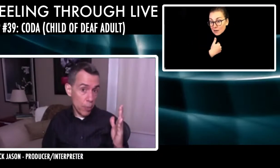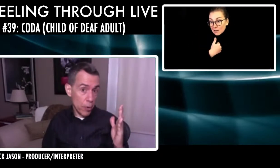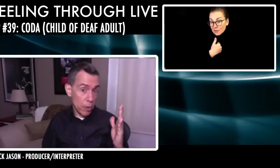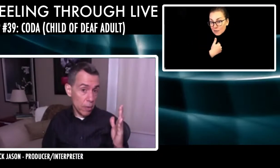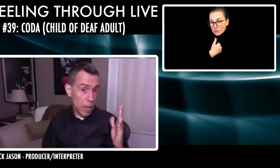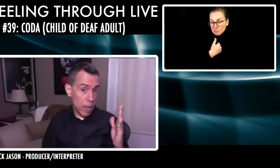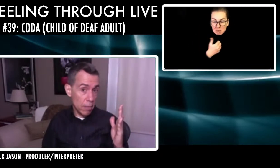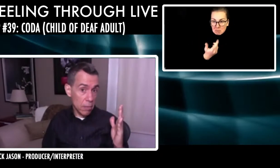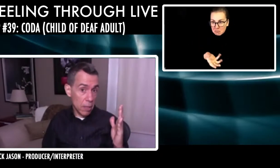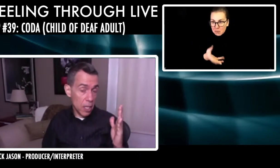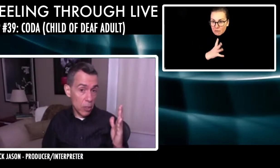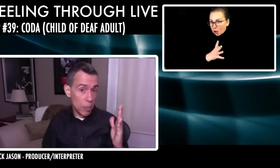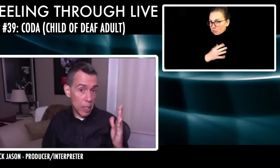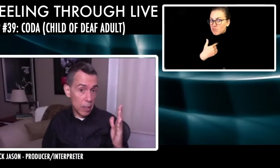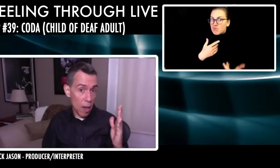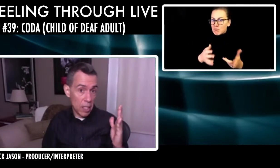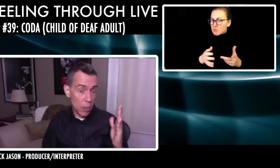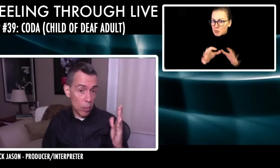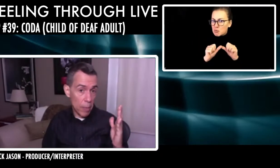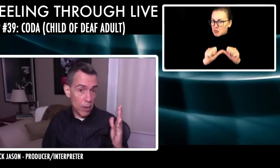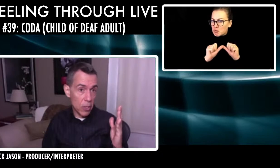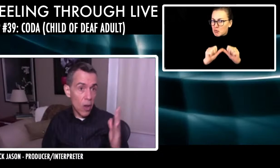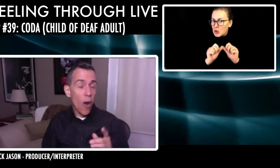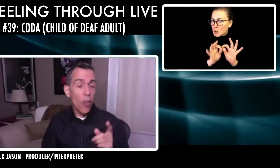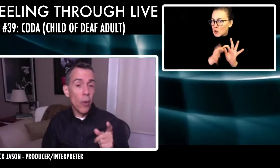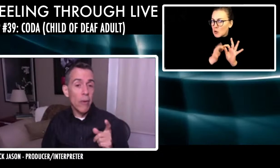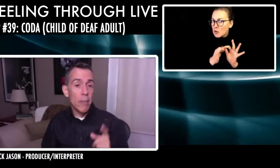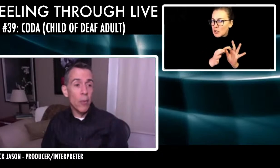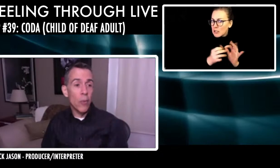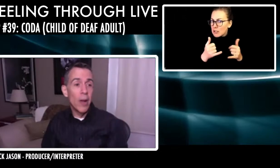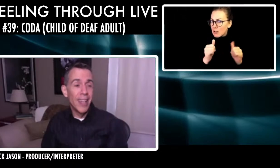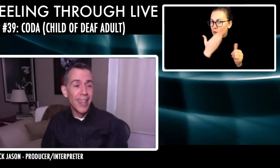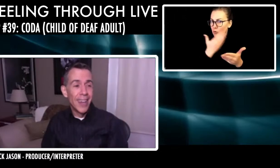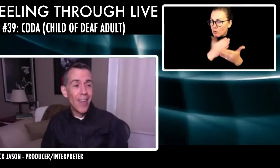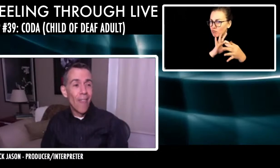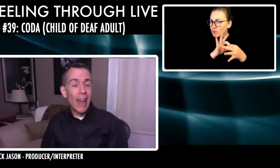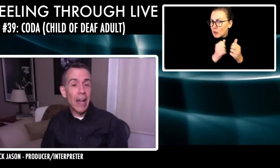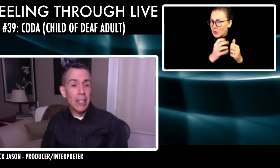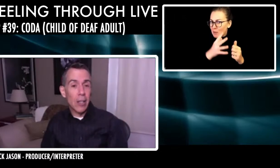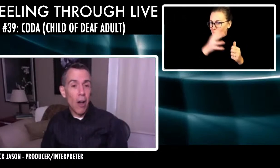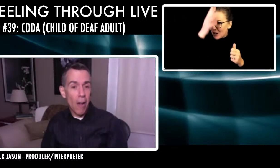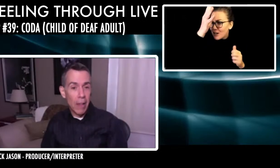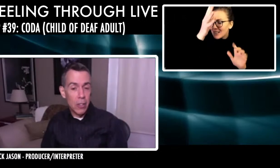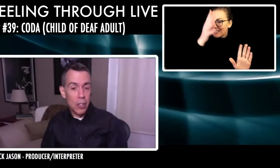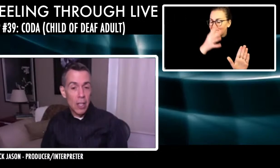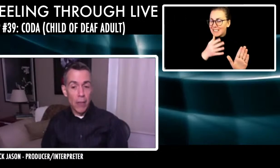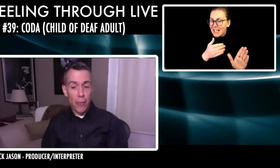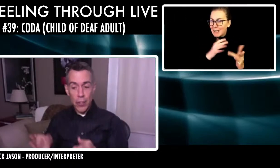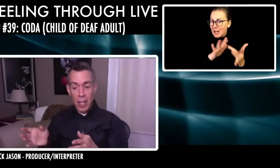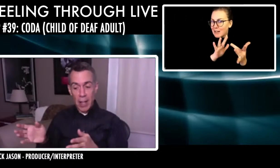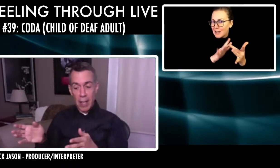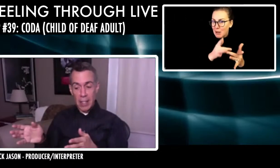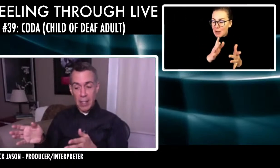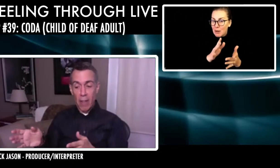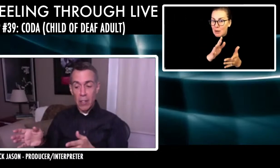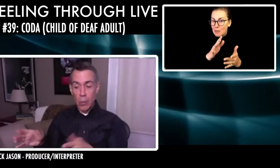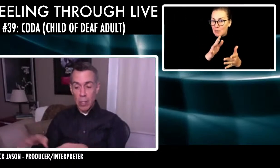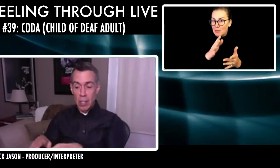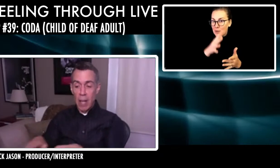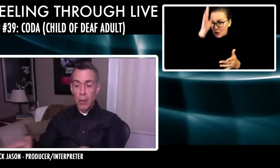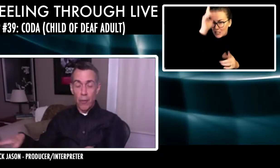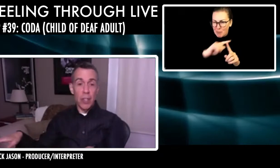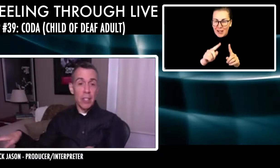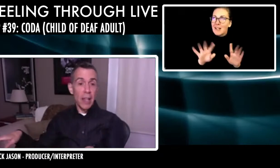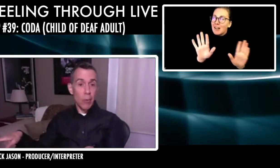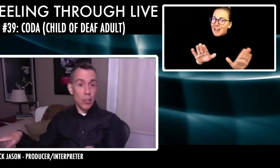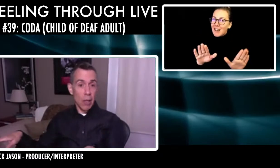an interpreter and continuing to be in contact with my parents. Although I remember when, when I got to college, the first day I got to college, there was